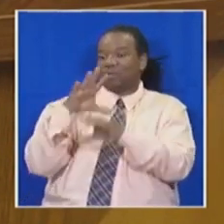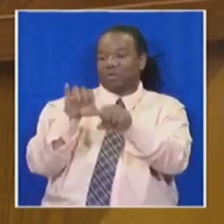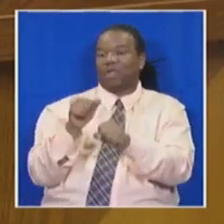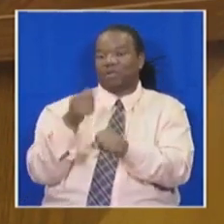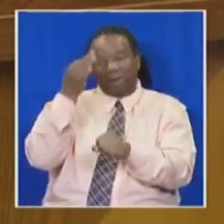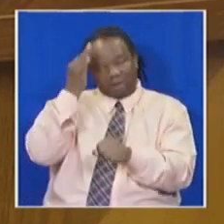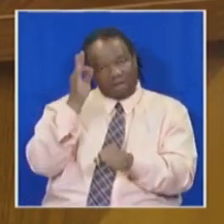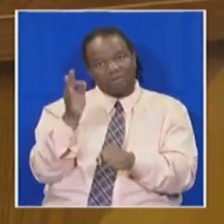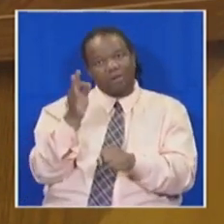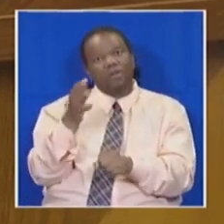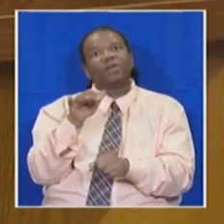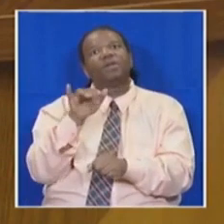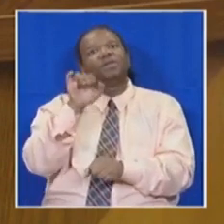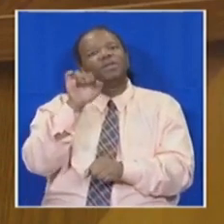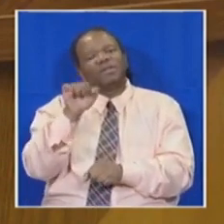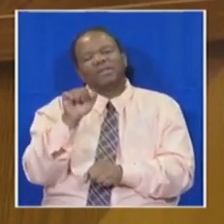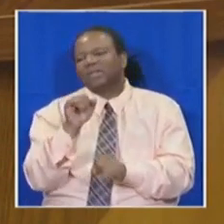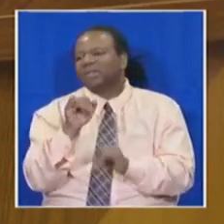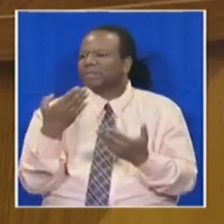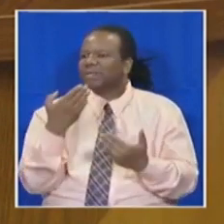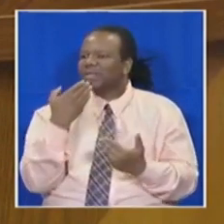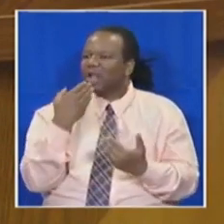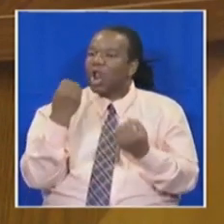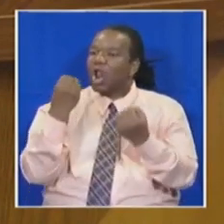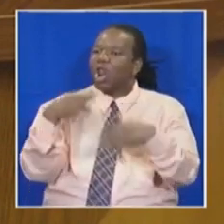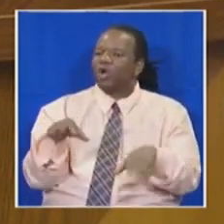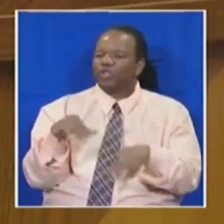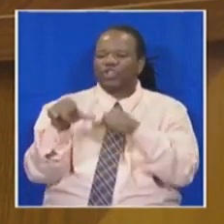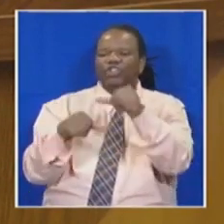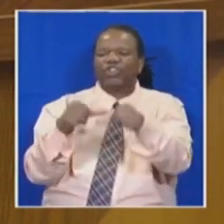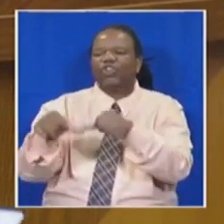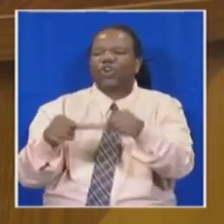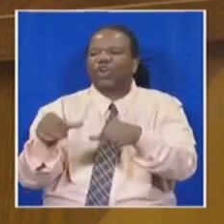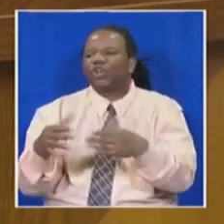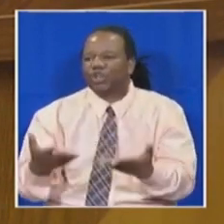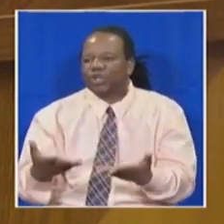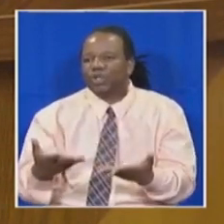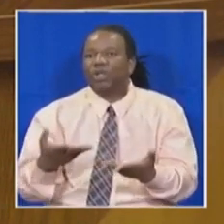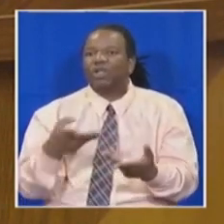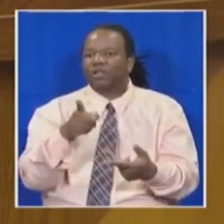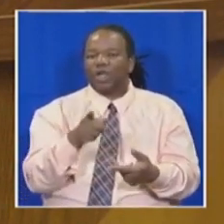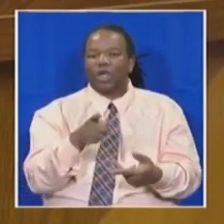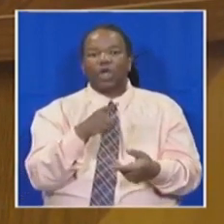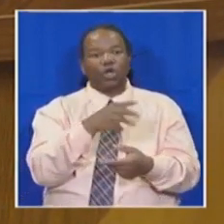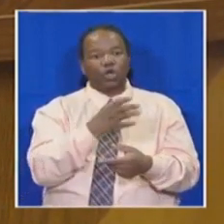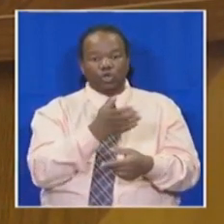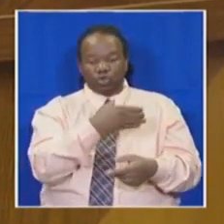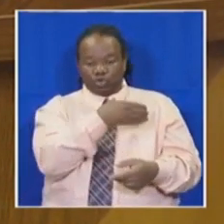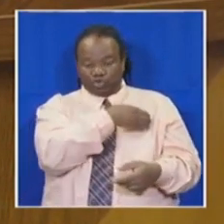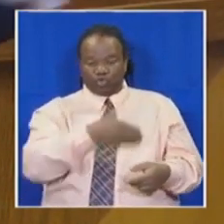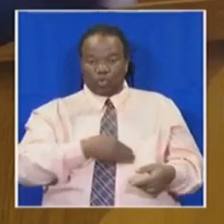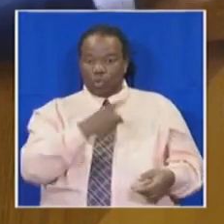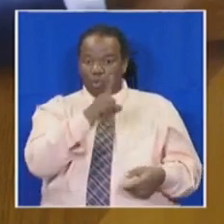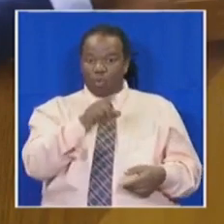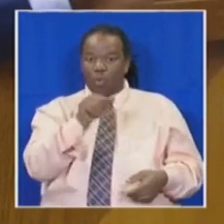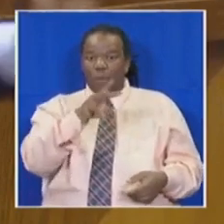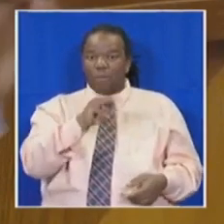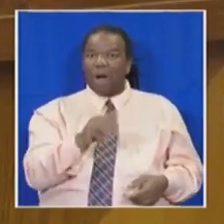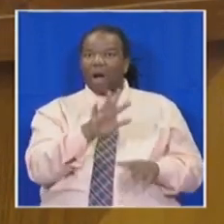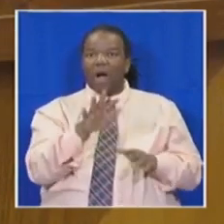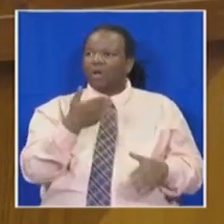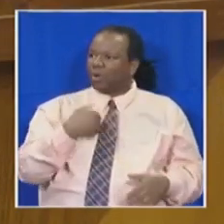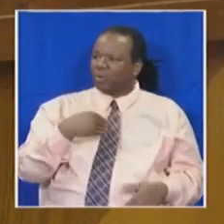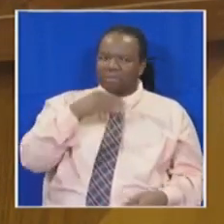This is the lost generation that Mr. Zuma's government has created. And let us be very clear, it is not white